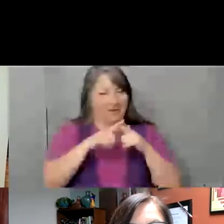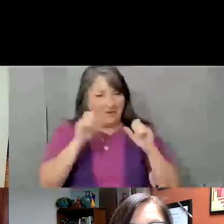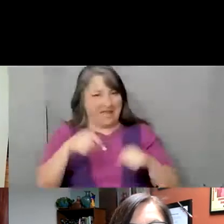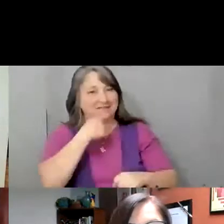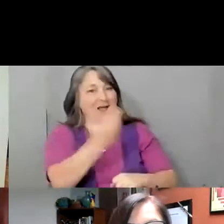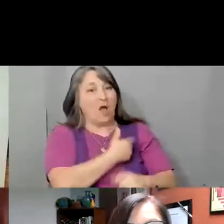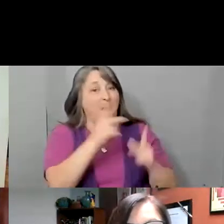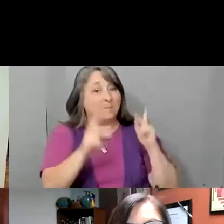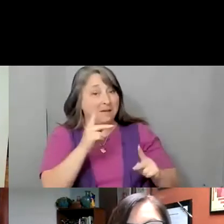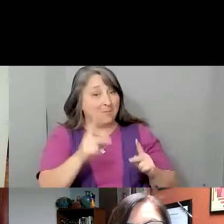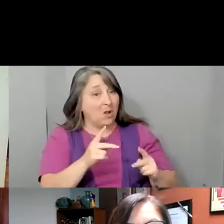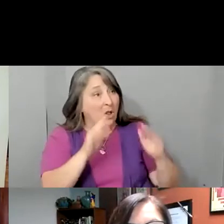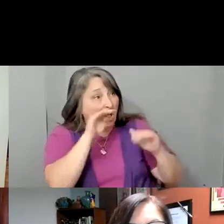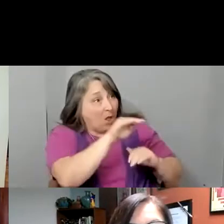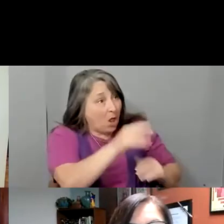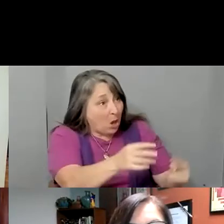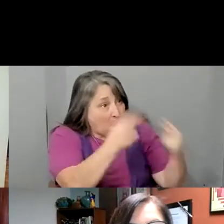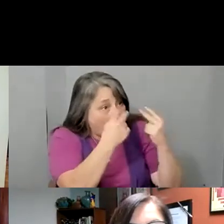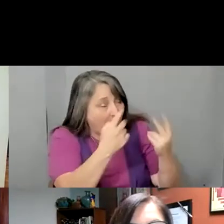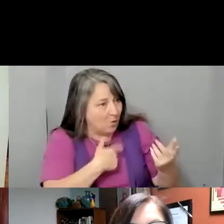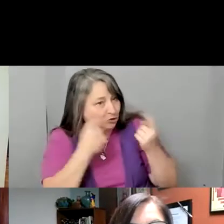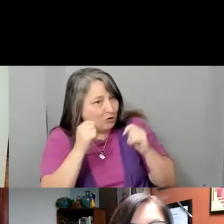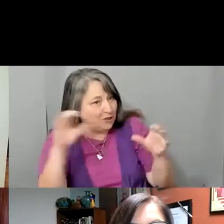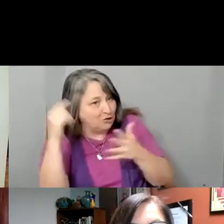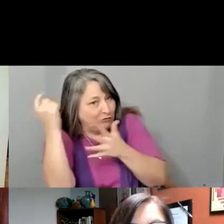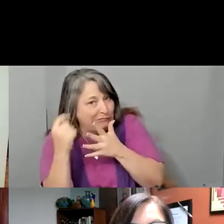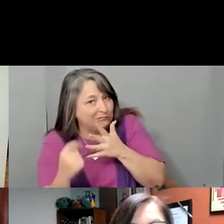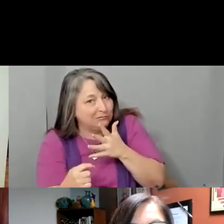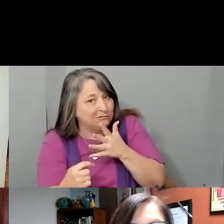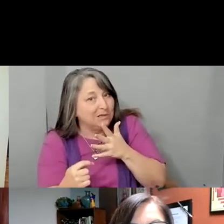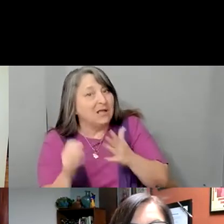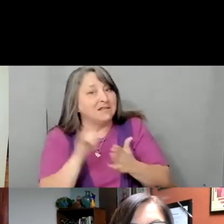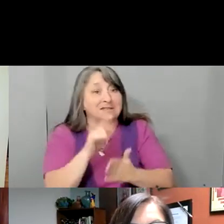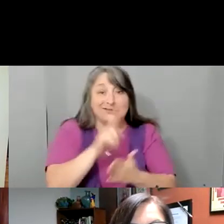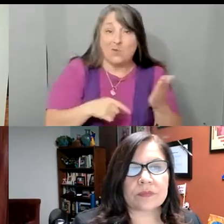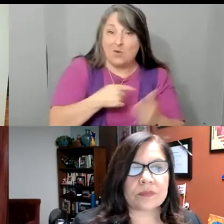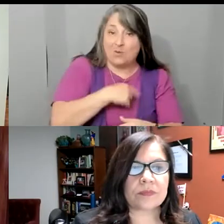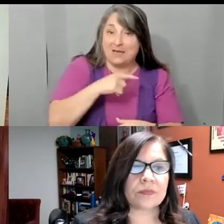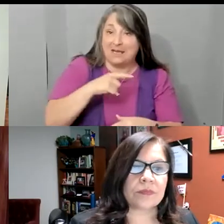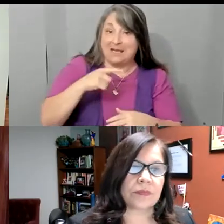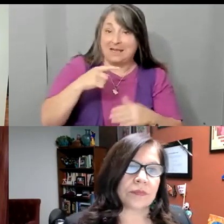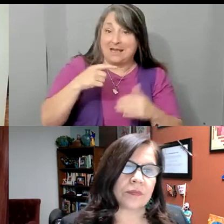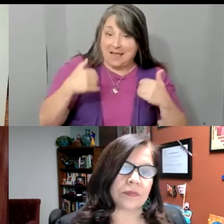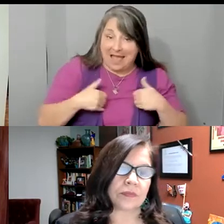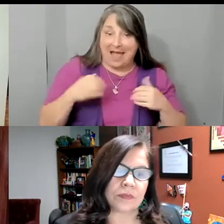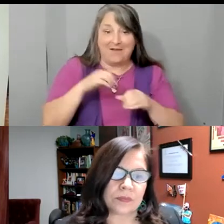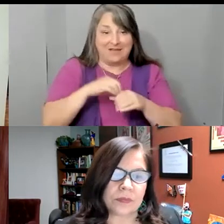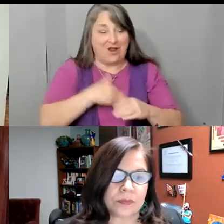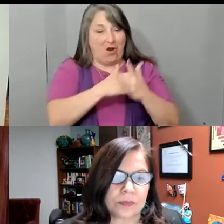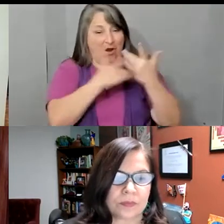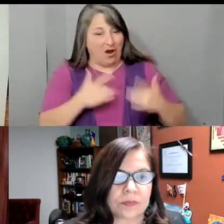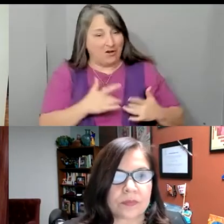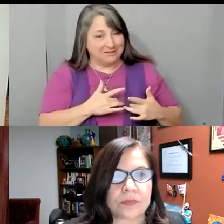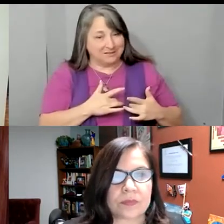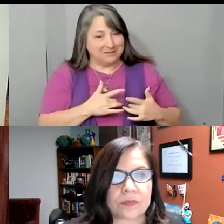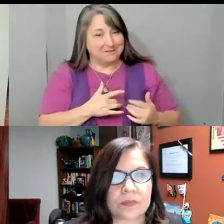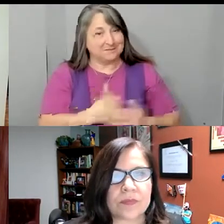lo que tratamos de hacer, esto es lo que tenemos en nuestro corazón, ves, y siempre vamos a estar